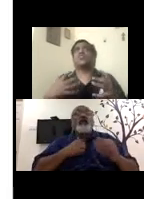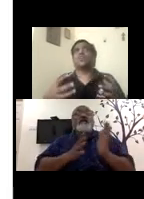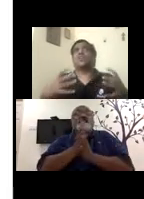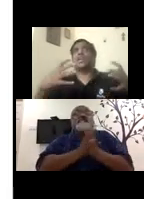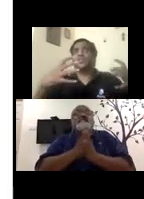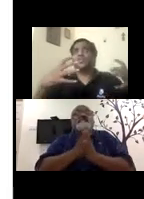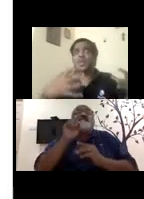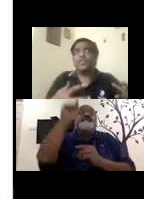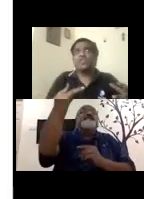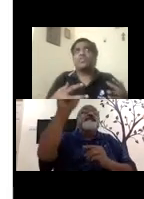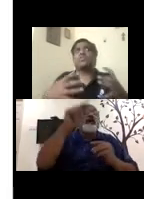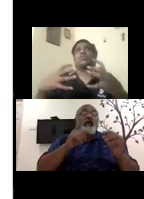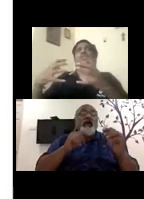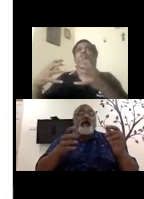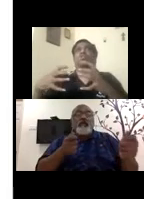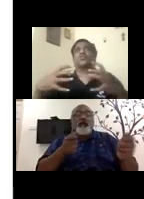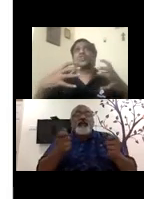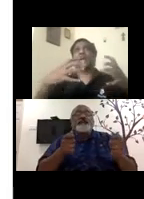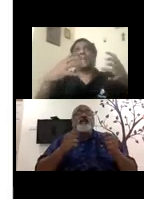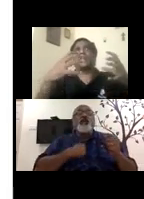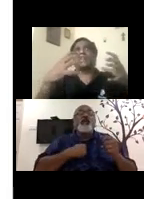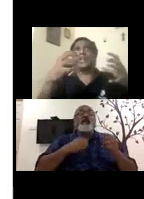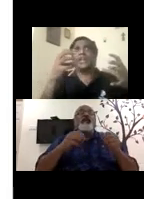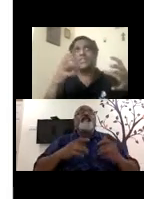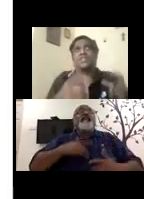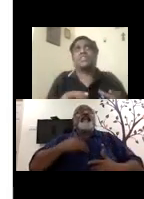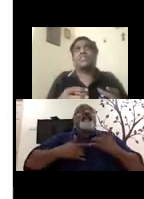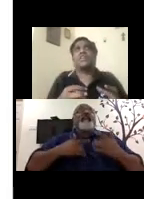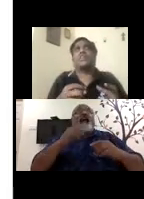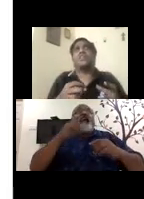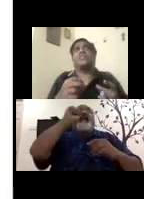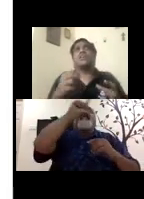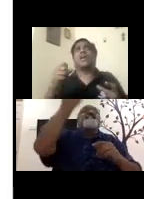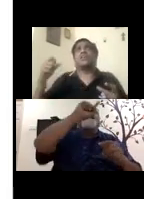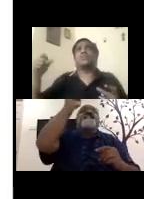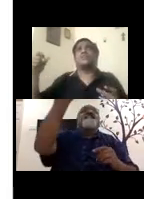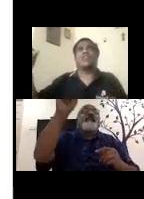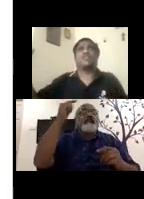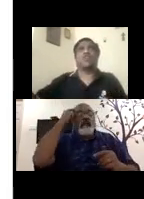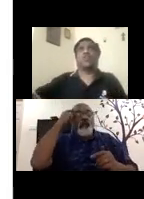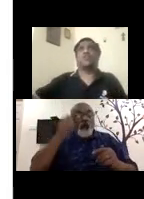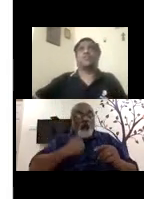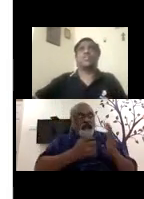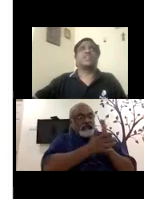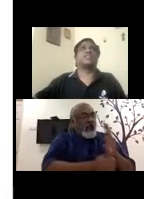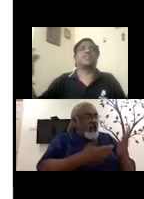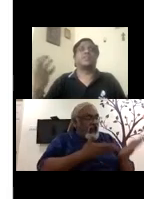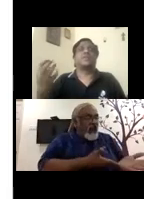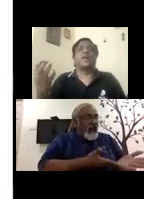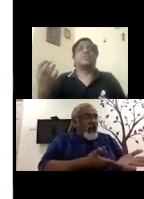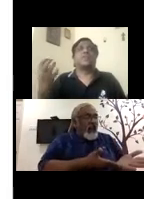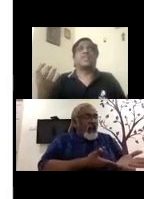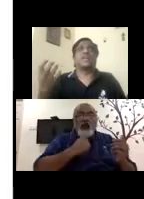of an aspiration, your, and the existing skill and the job that is,